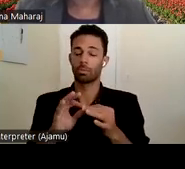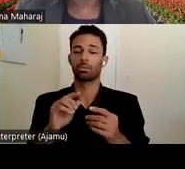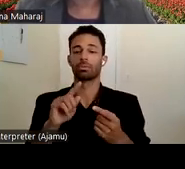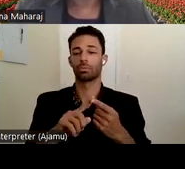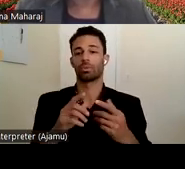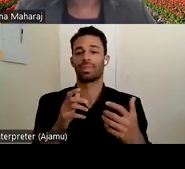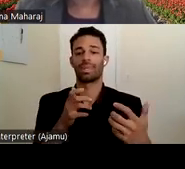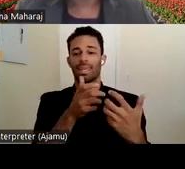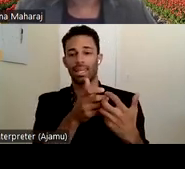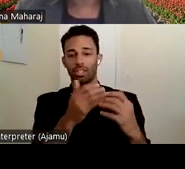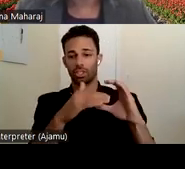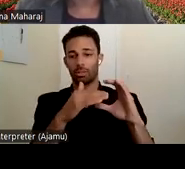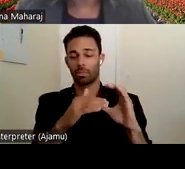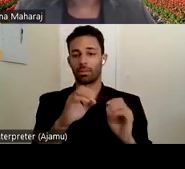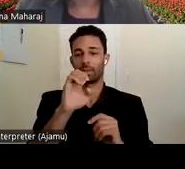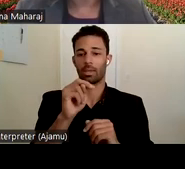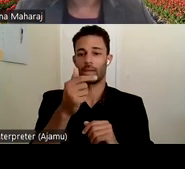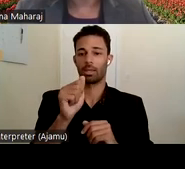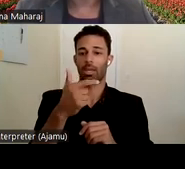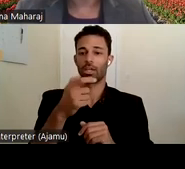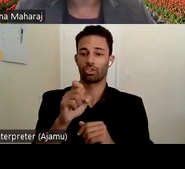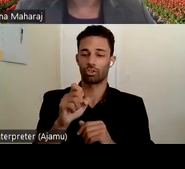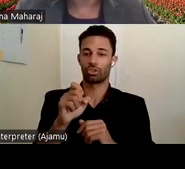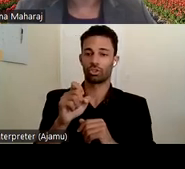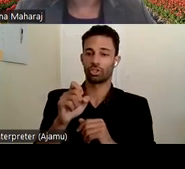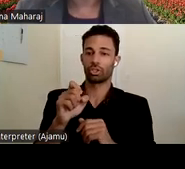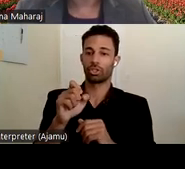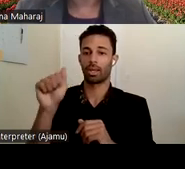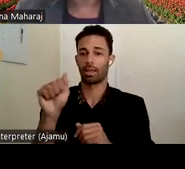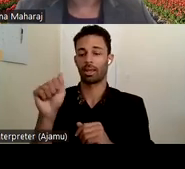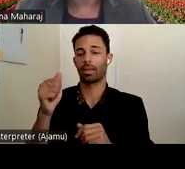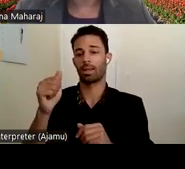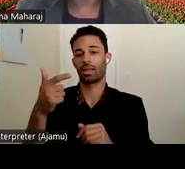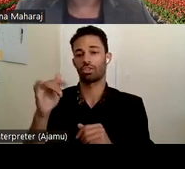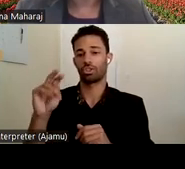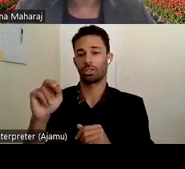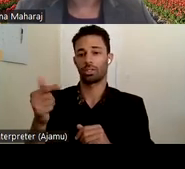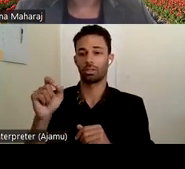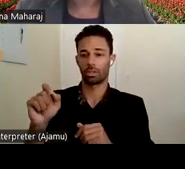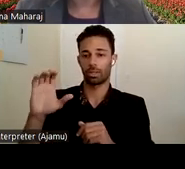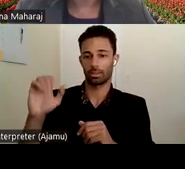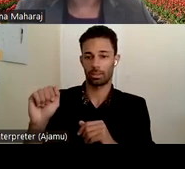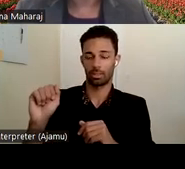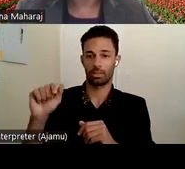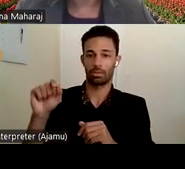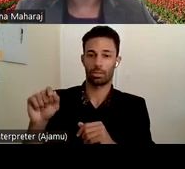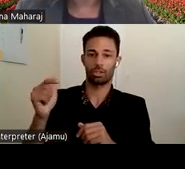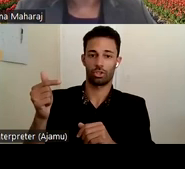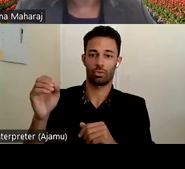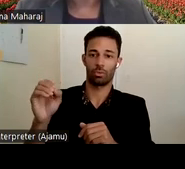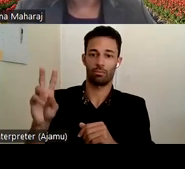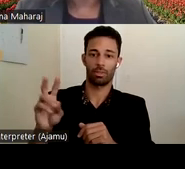box, which is engage at aging.ca.gov. Next slide.